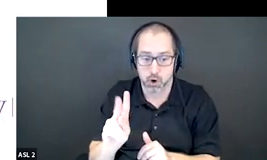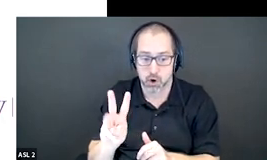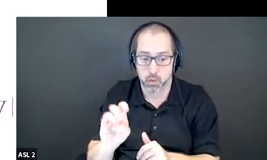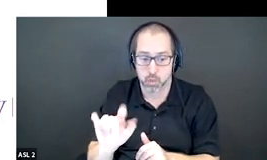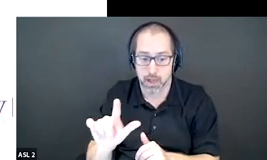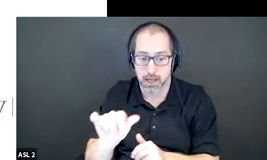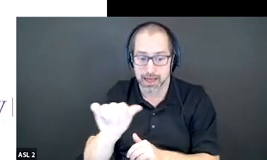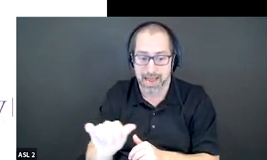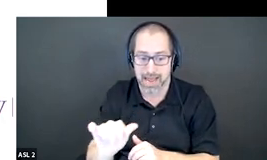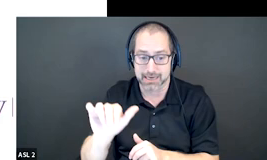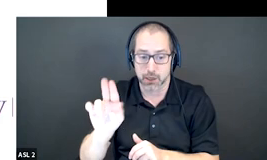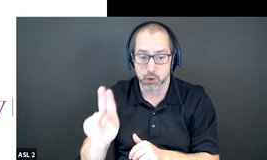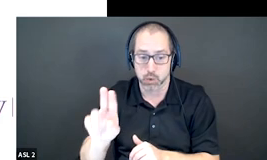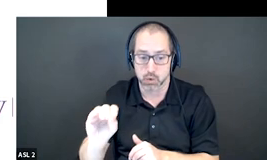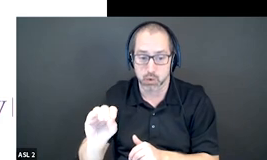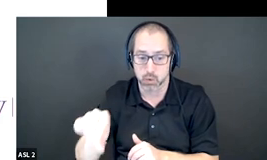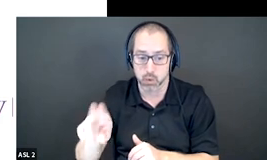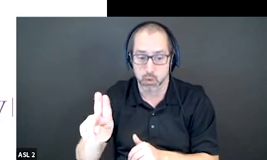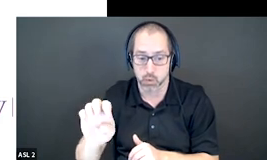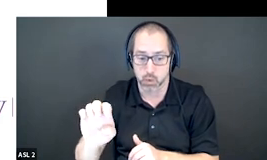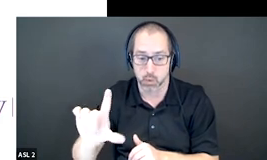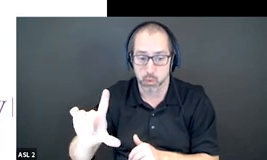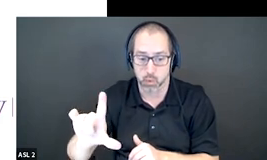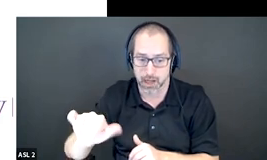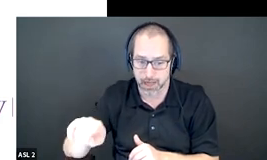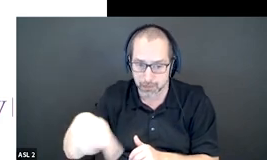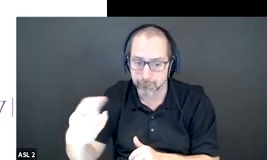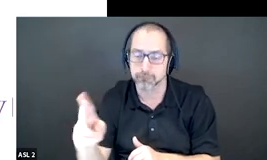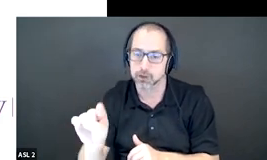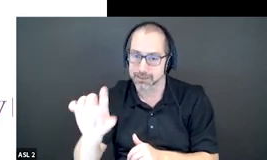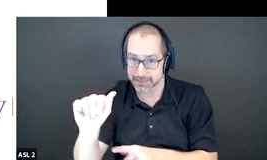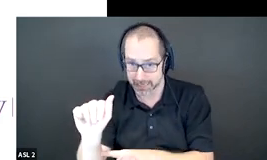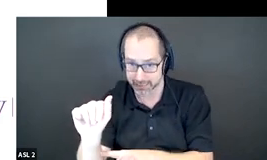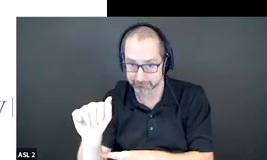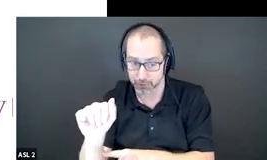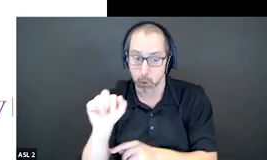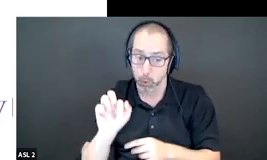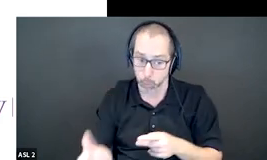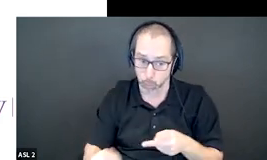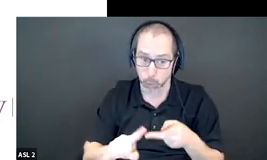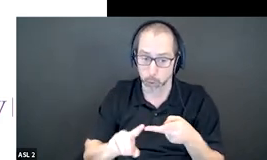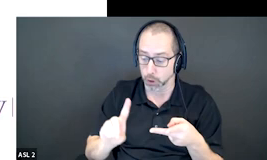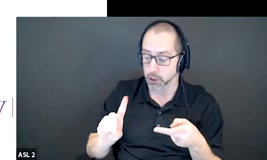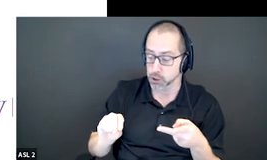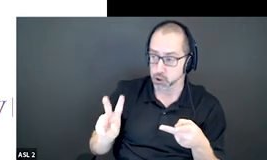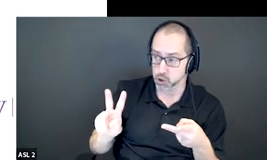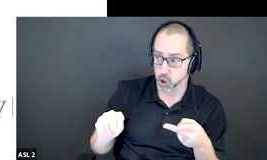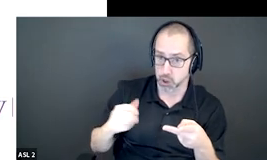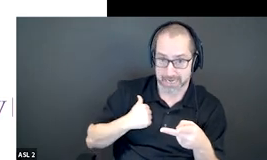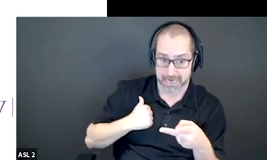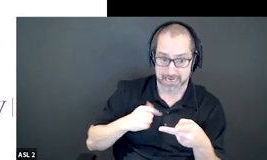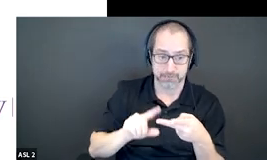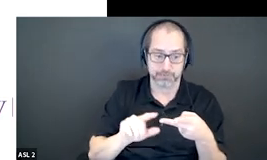well at you oakwealth.ca or you can contact dawn canada and it's